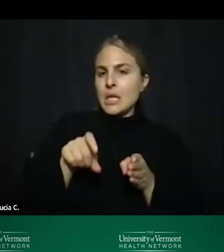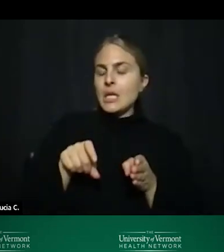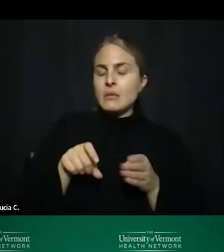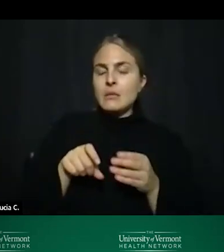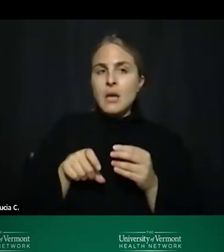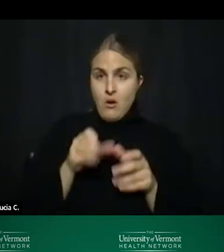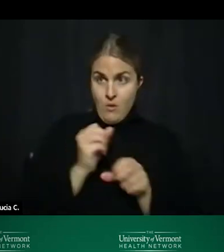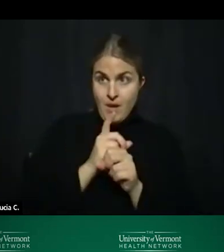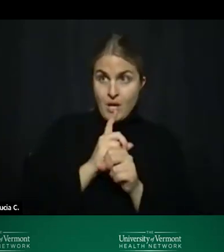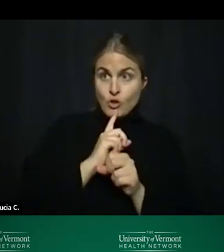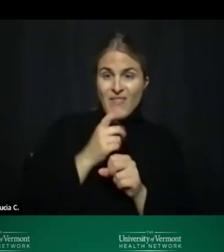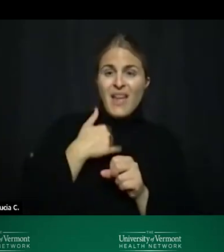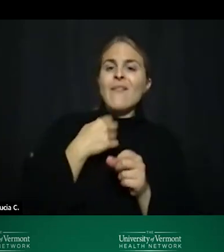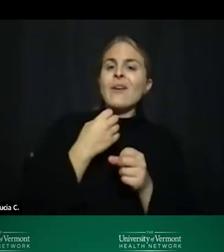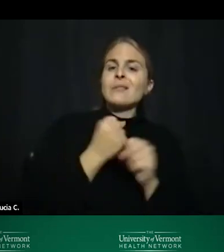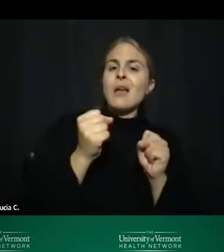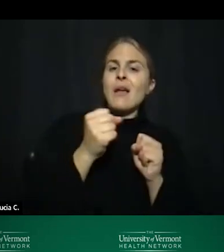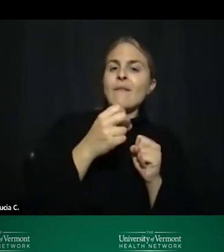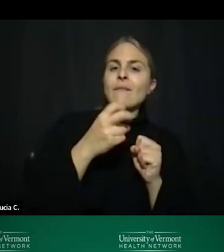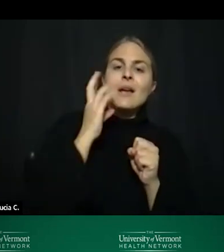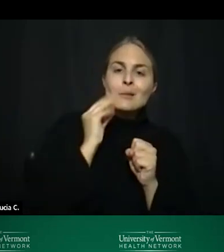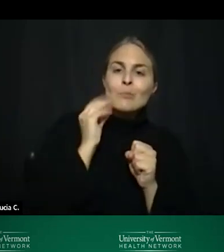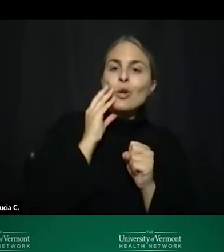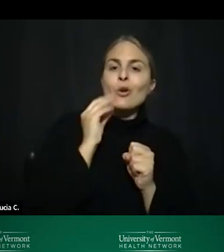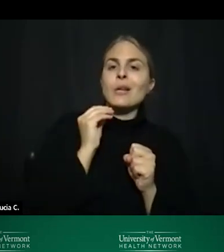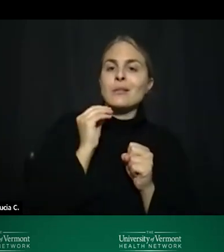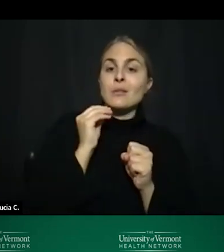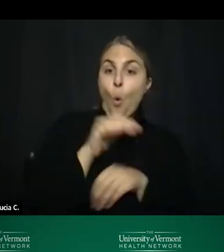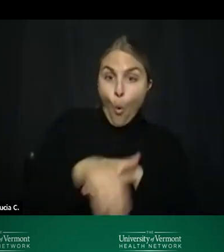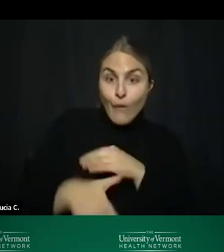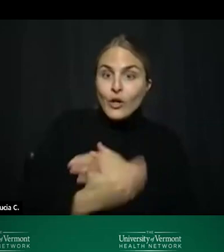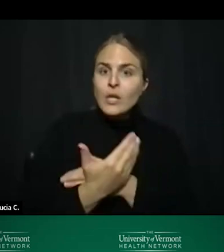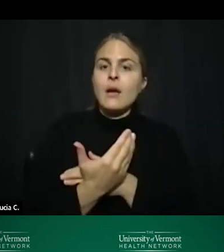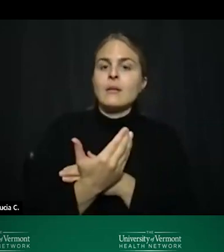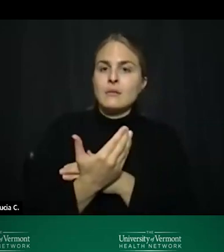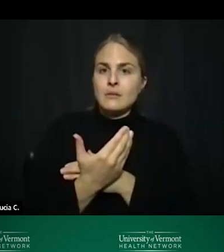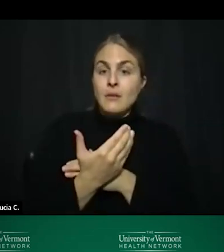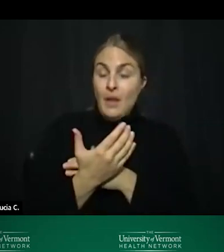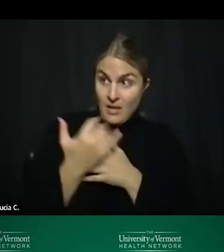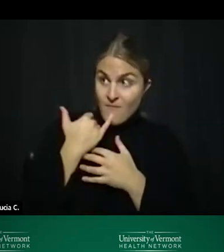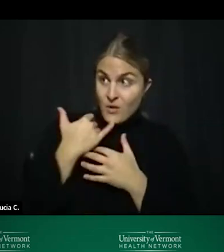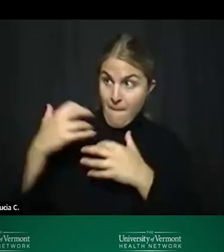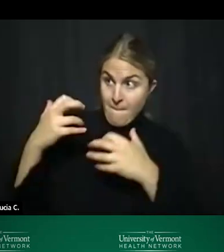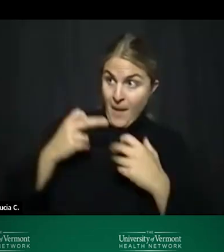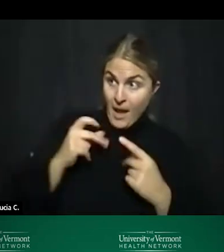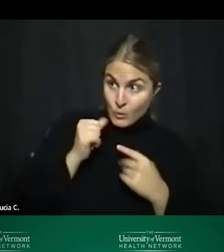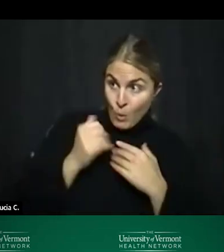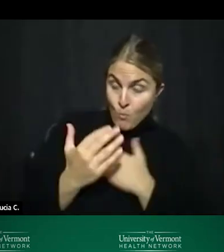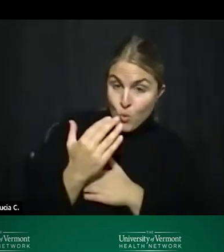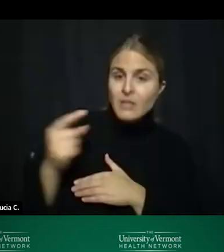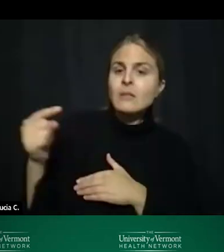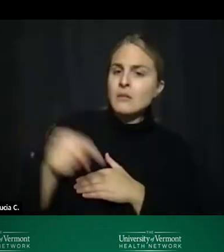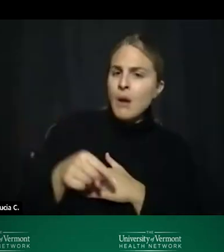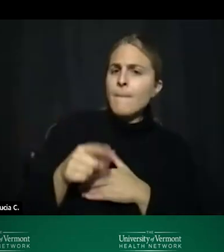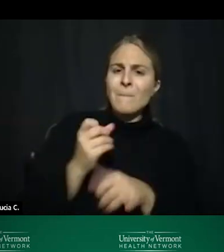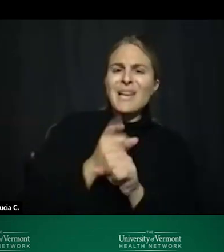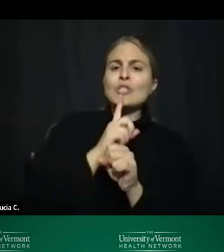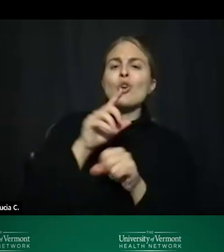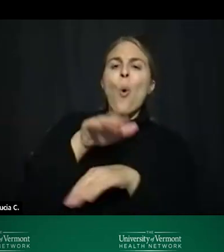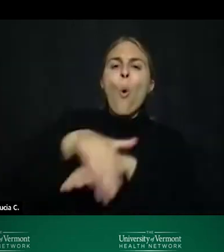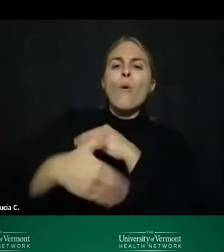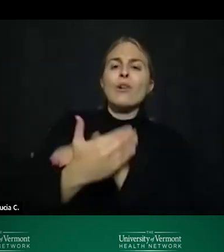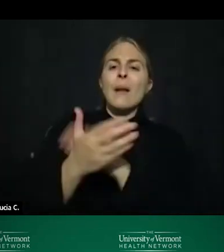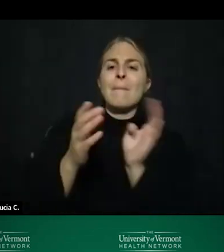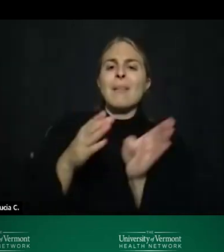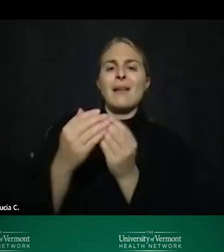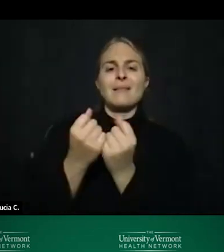sure that they have a a safe uh experience for the night in the event that they want to come back and see us tomorrow or a safe uh experience for